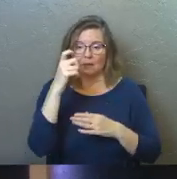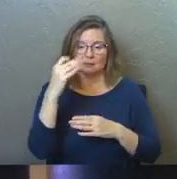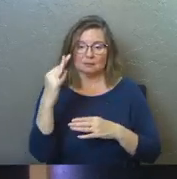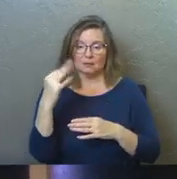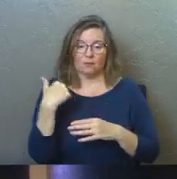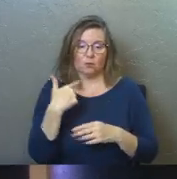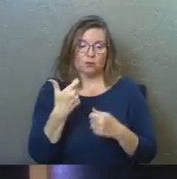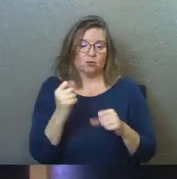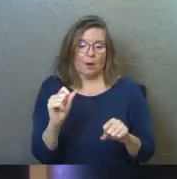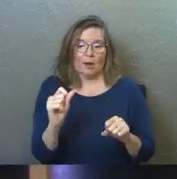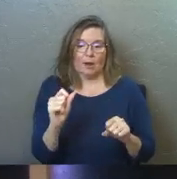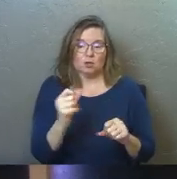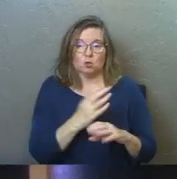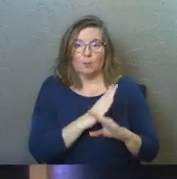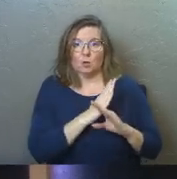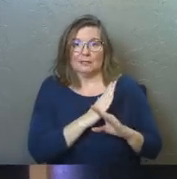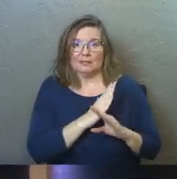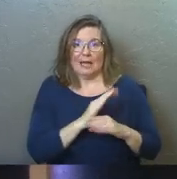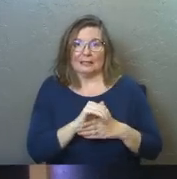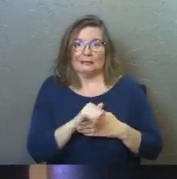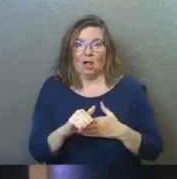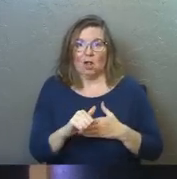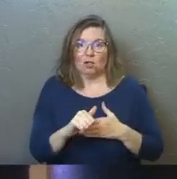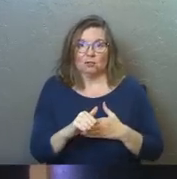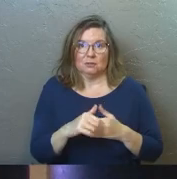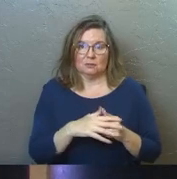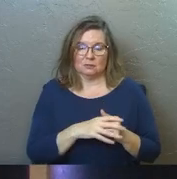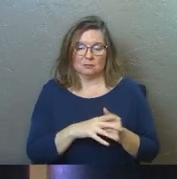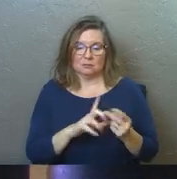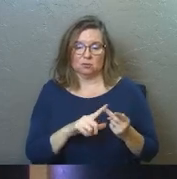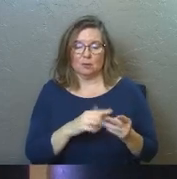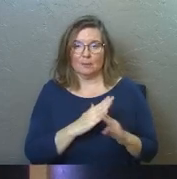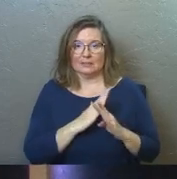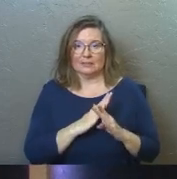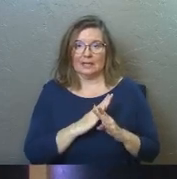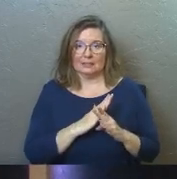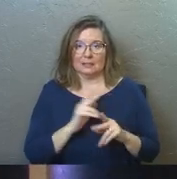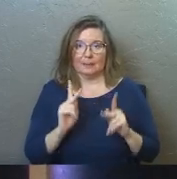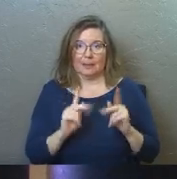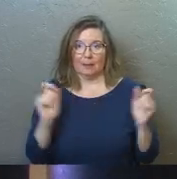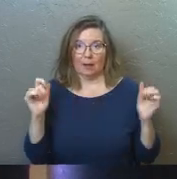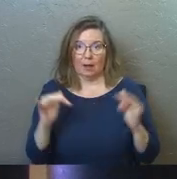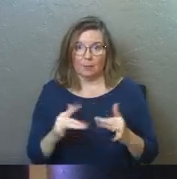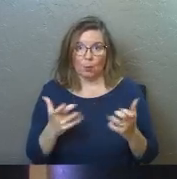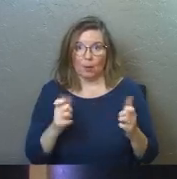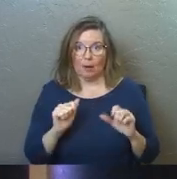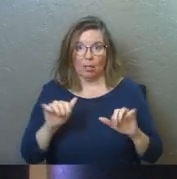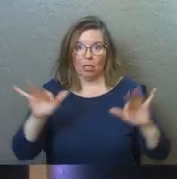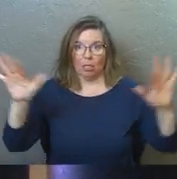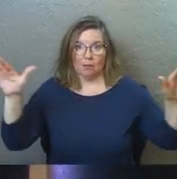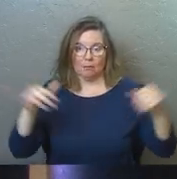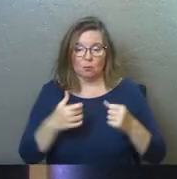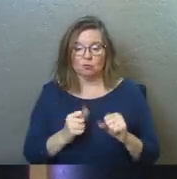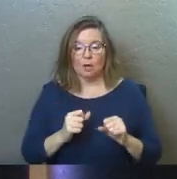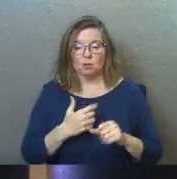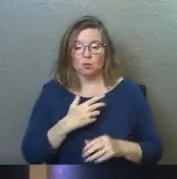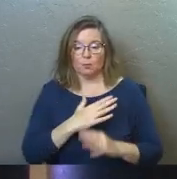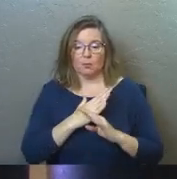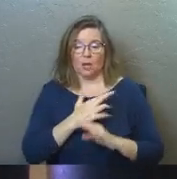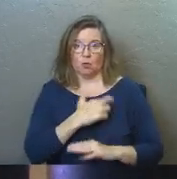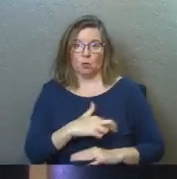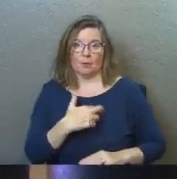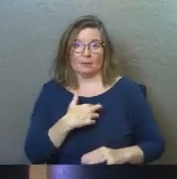we're trying to protect dollars, and we're trying to protect butts in seats, and we're trying to protect the reputation